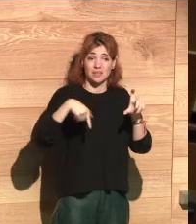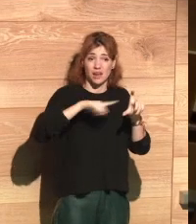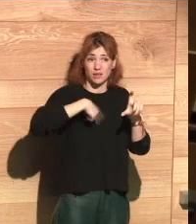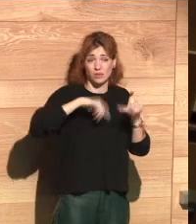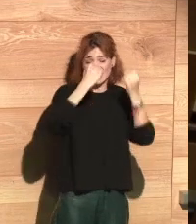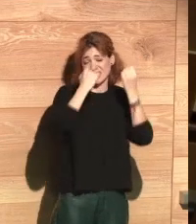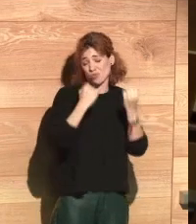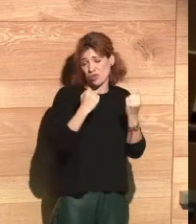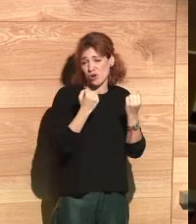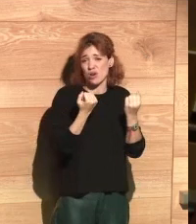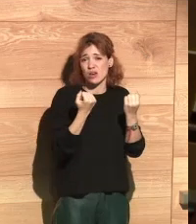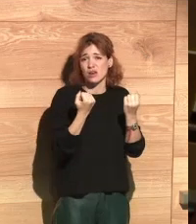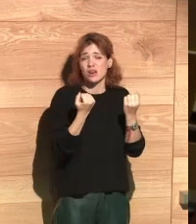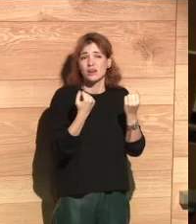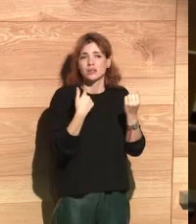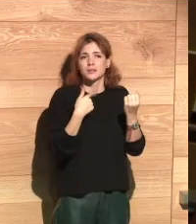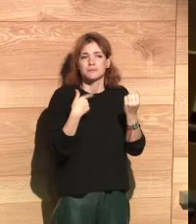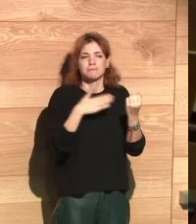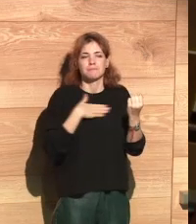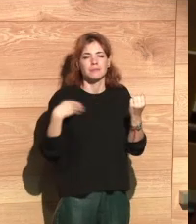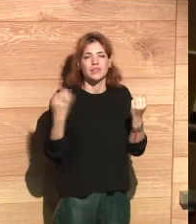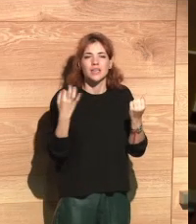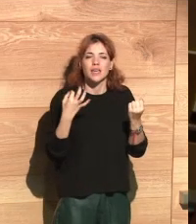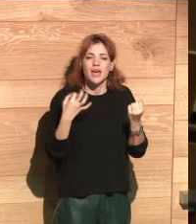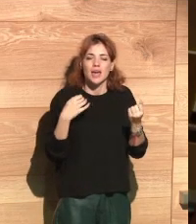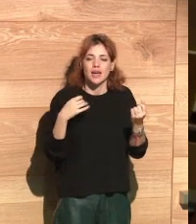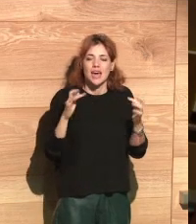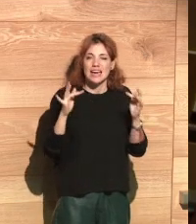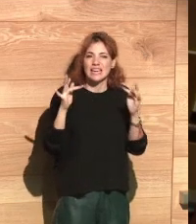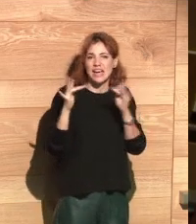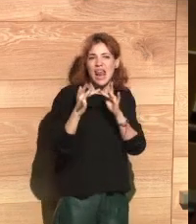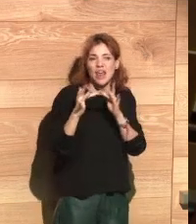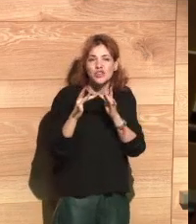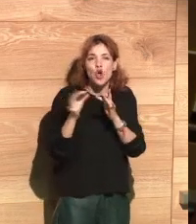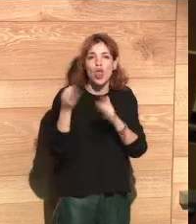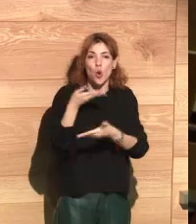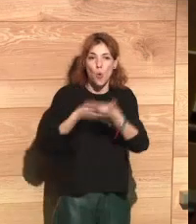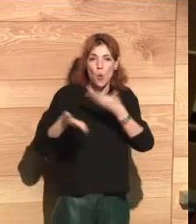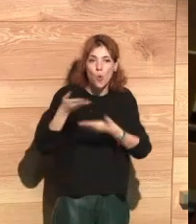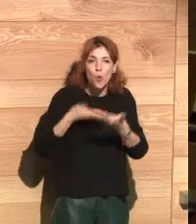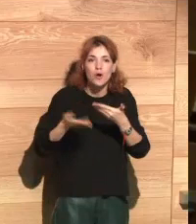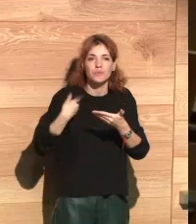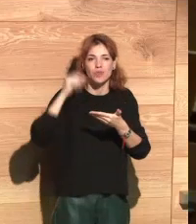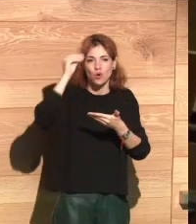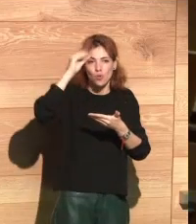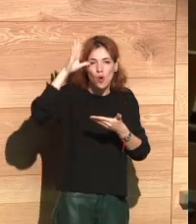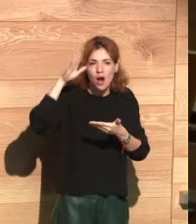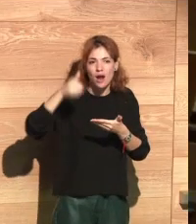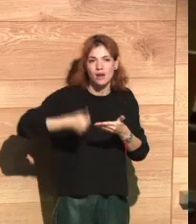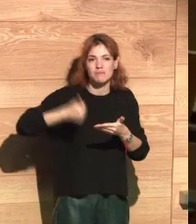aim of our institution, of course, is to keep strengthening the relationships by establishing